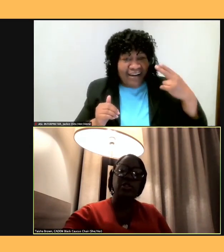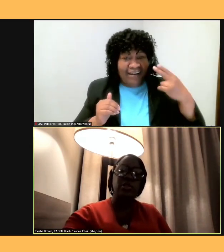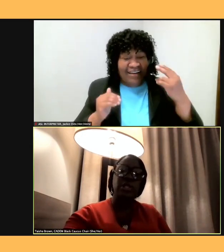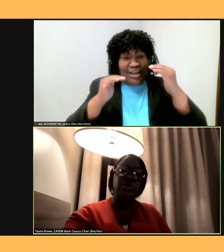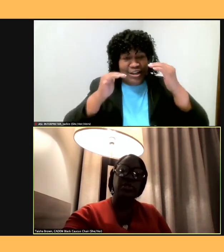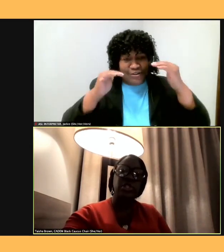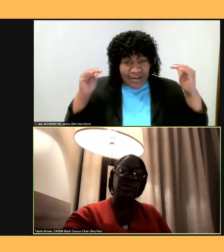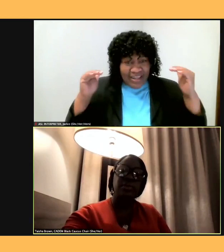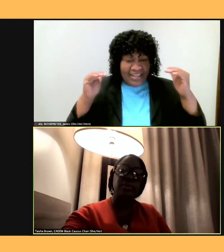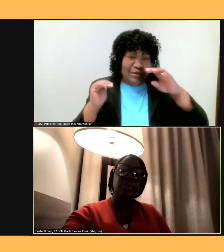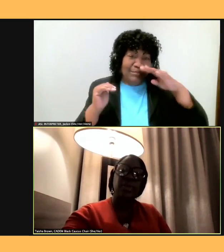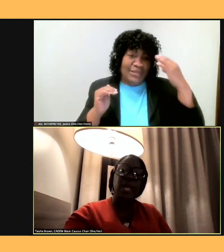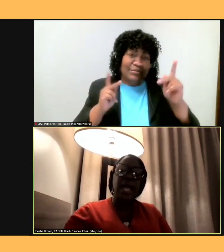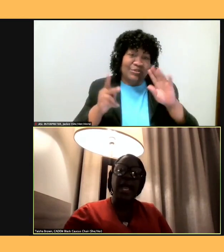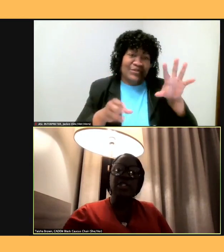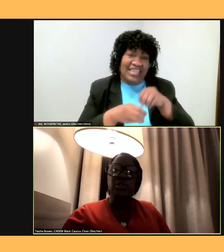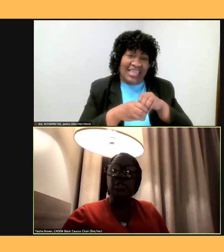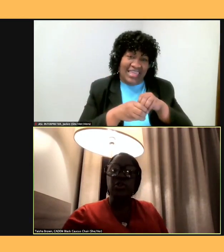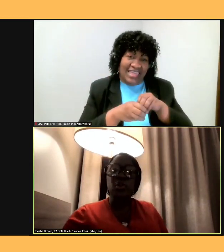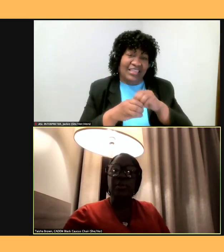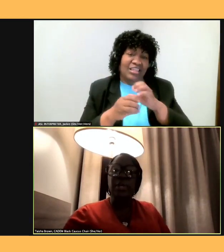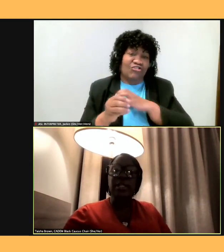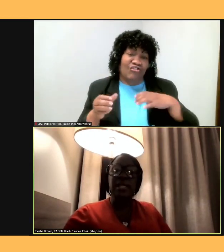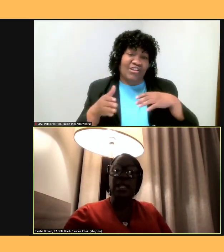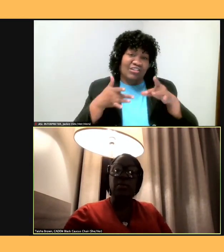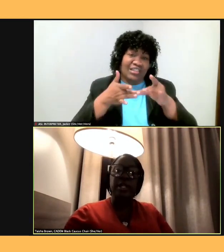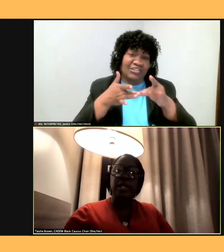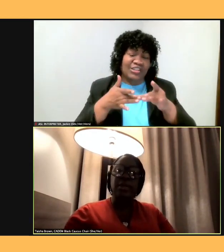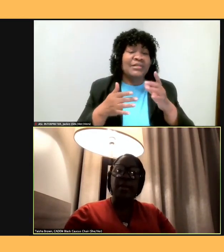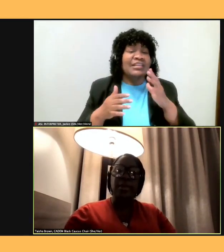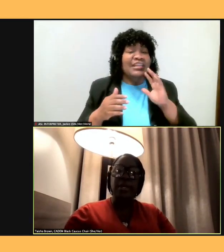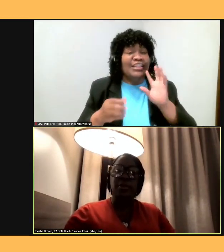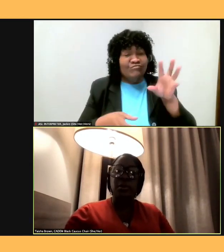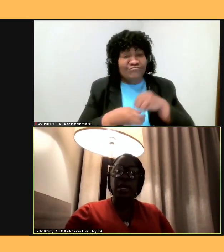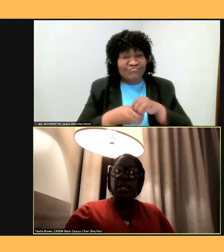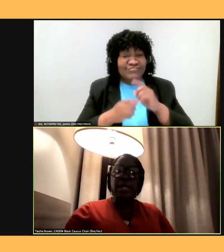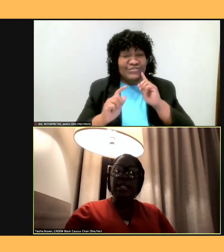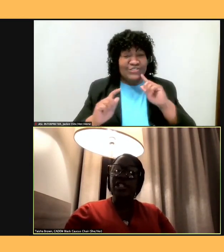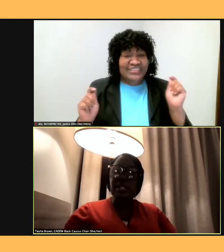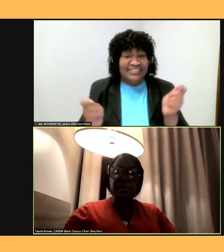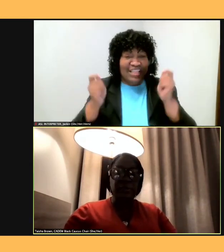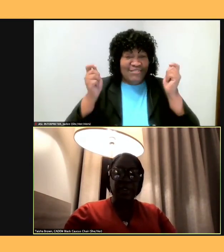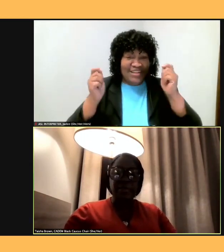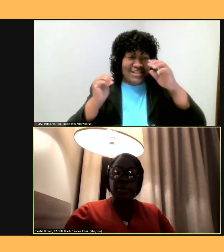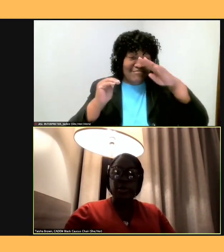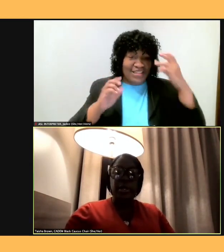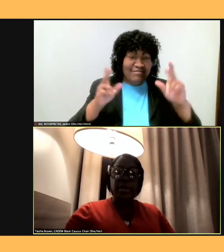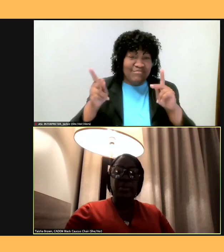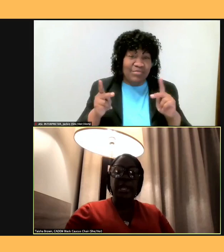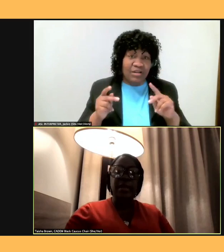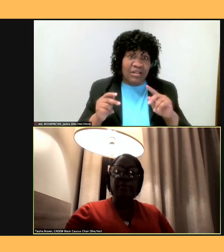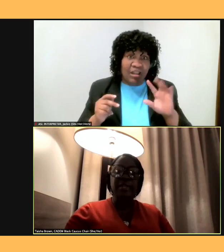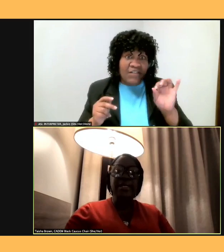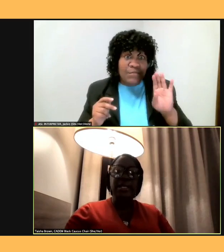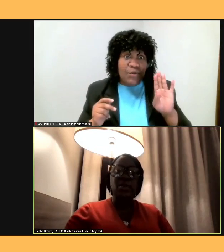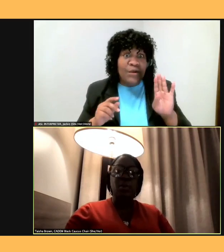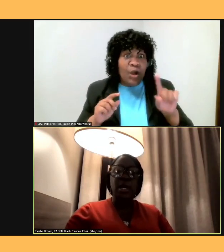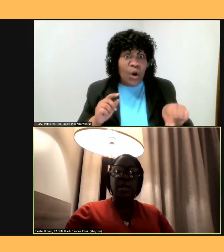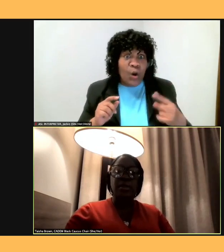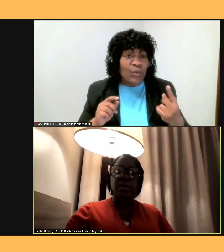I ask you to join me in celebrating Black people, not just in February, but every single month.